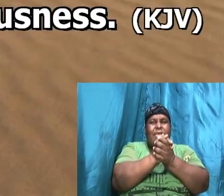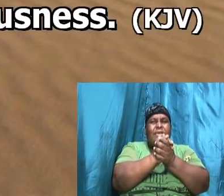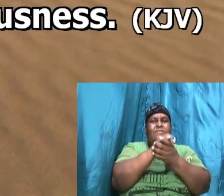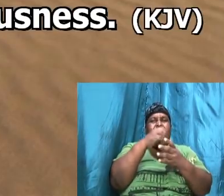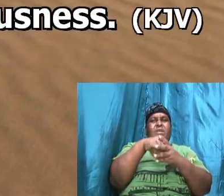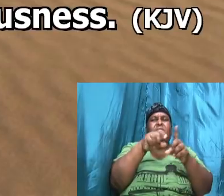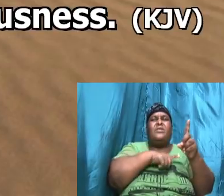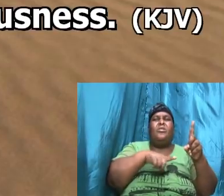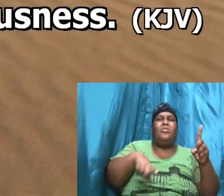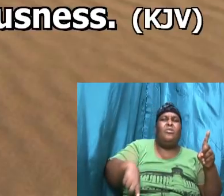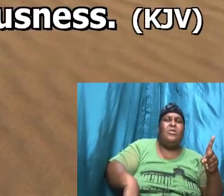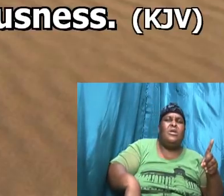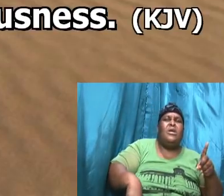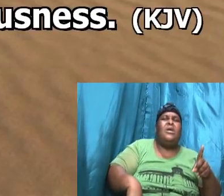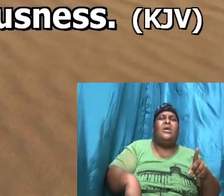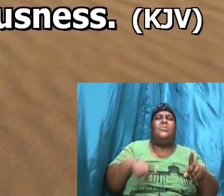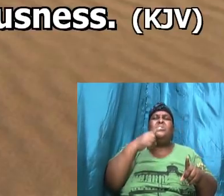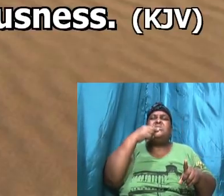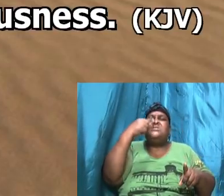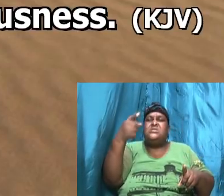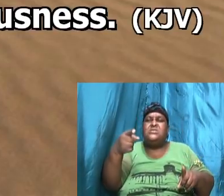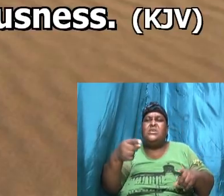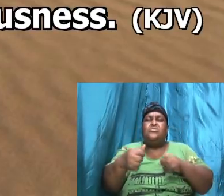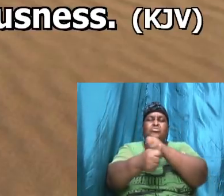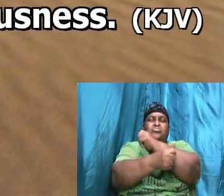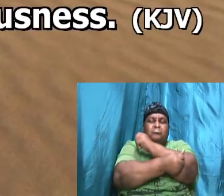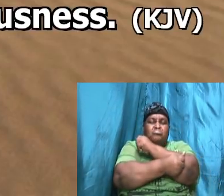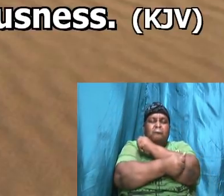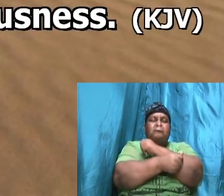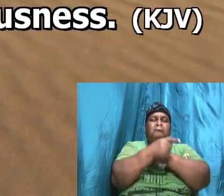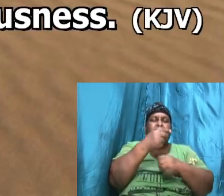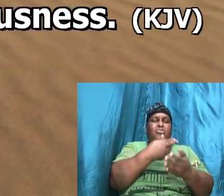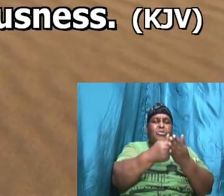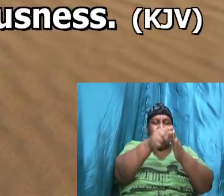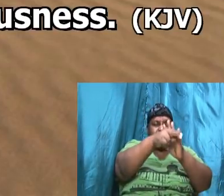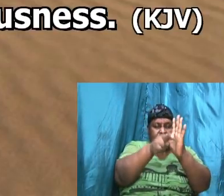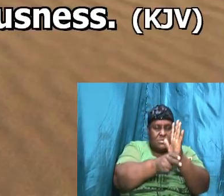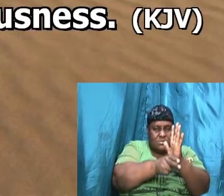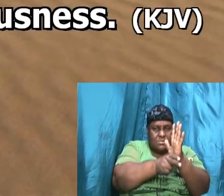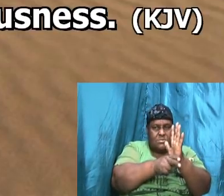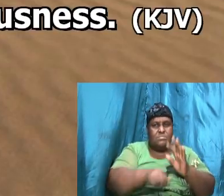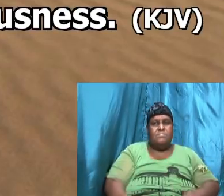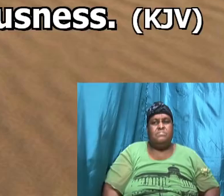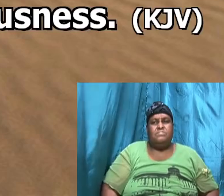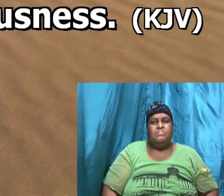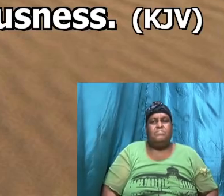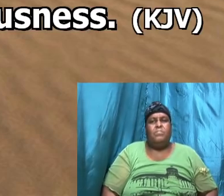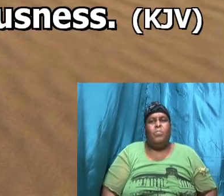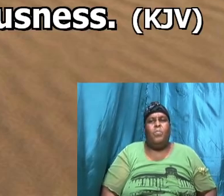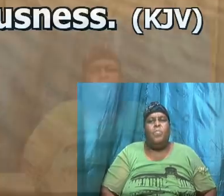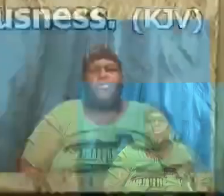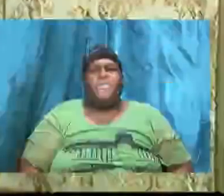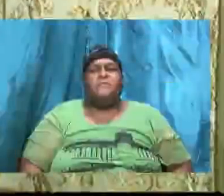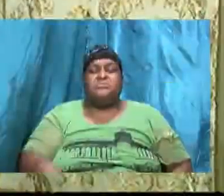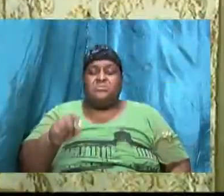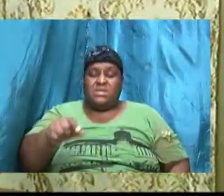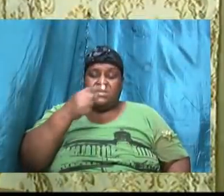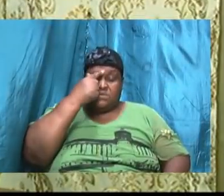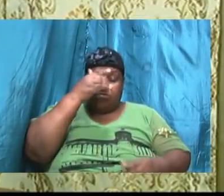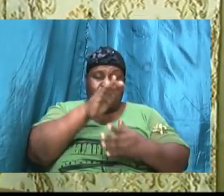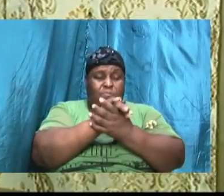it to him for righteousness so this promise